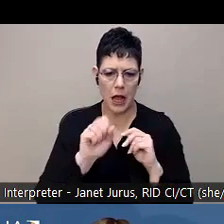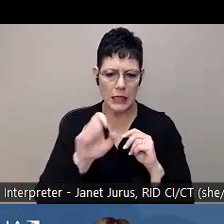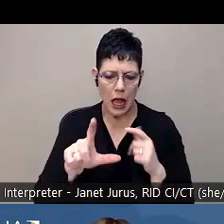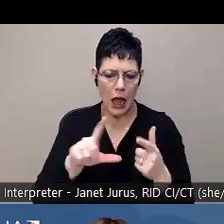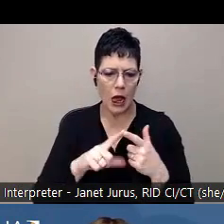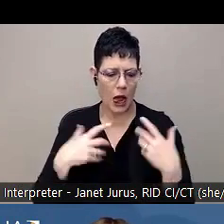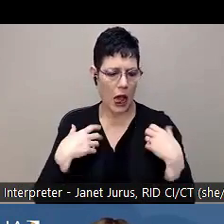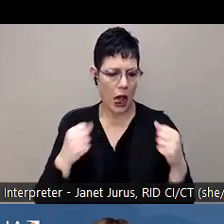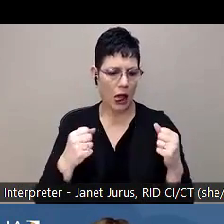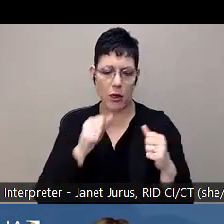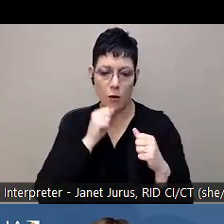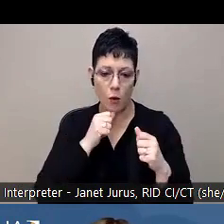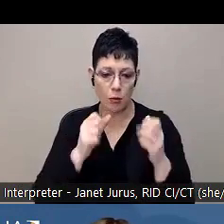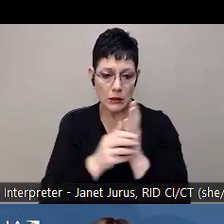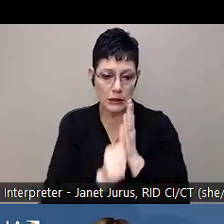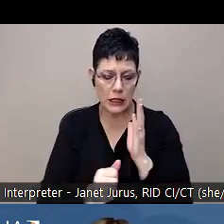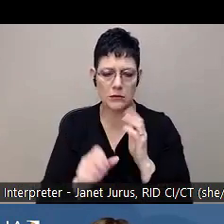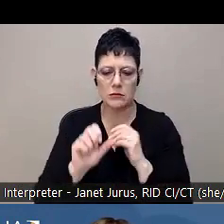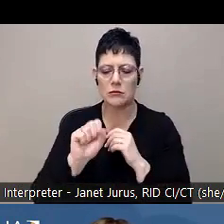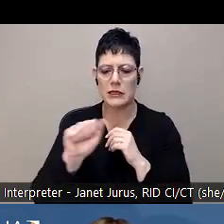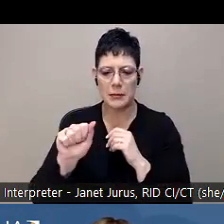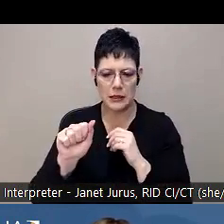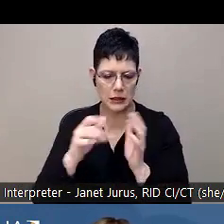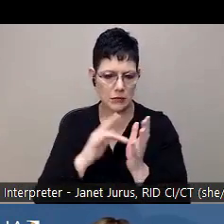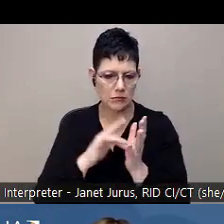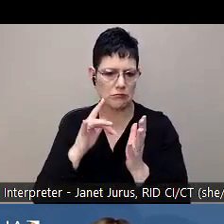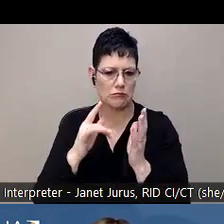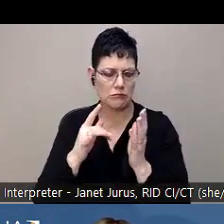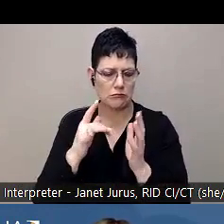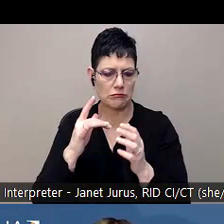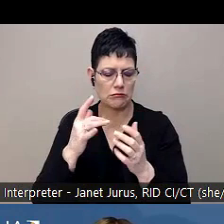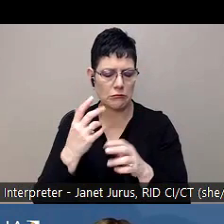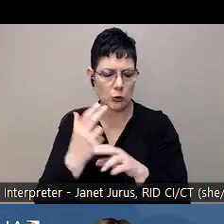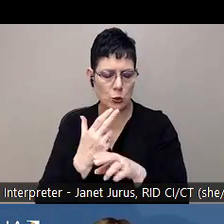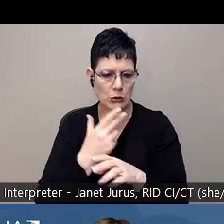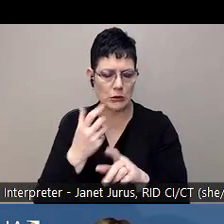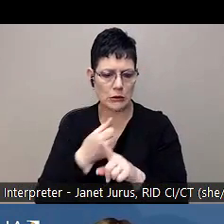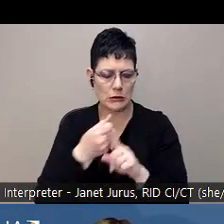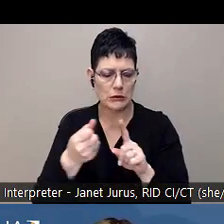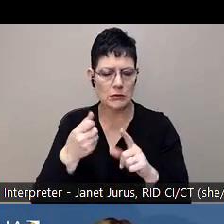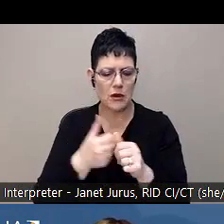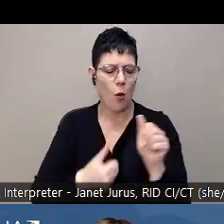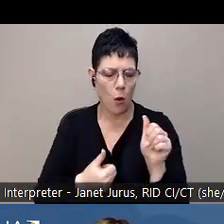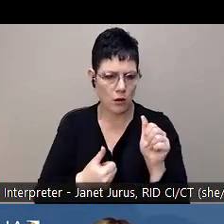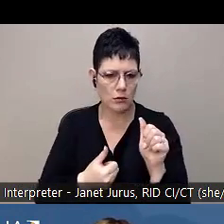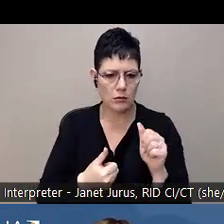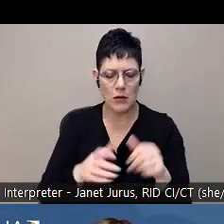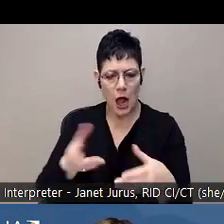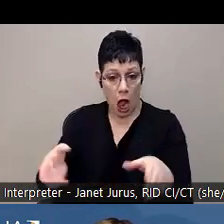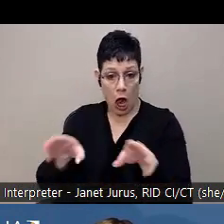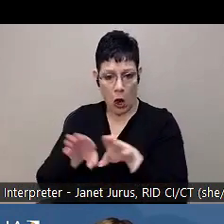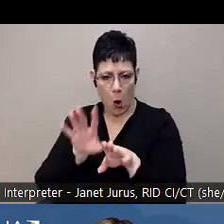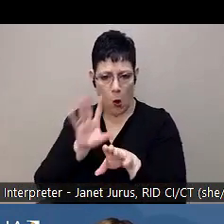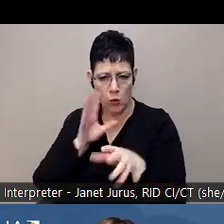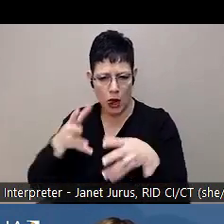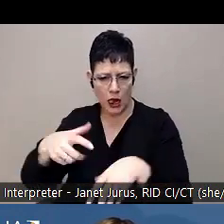skills, and substance use avoidance. We will have some time at the end of our session for questions, so please feel